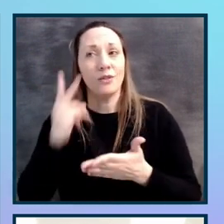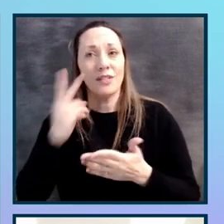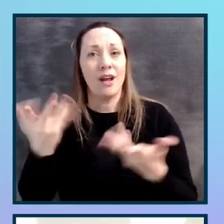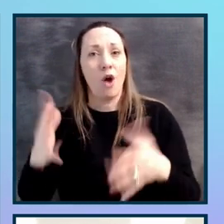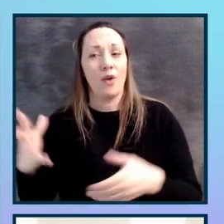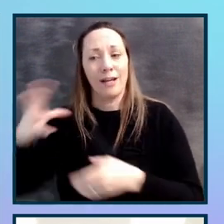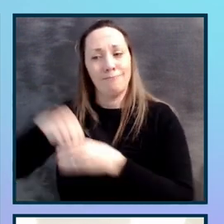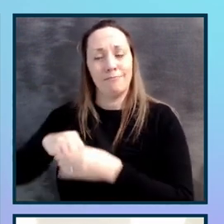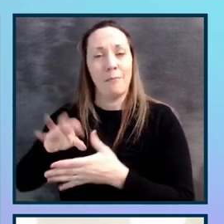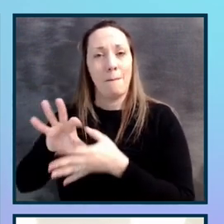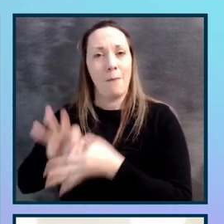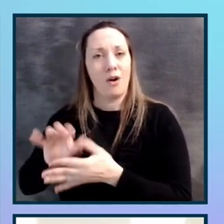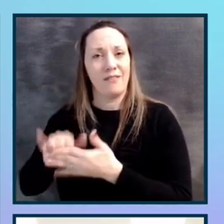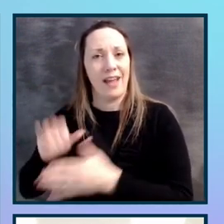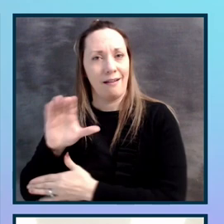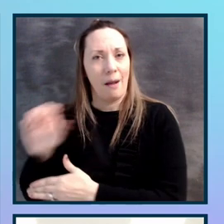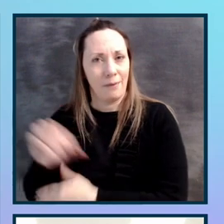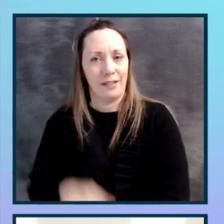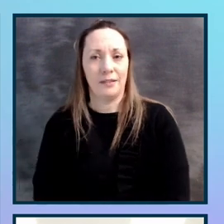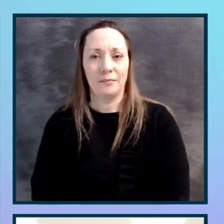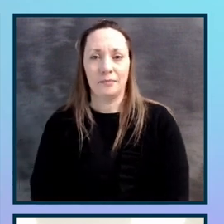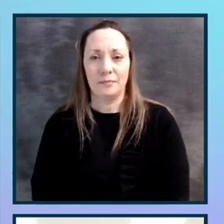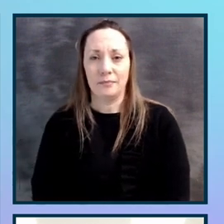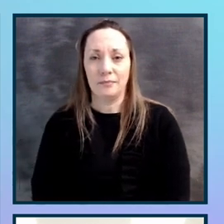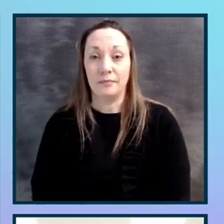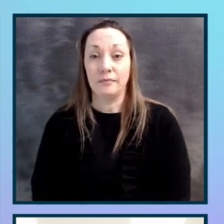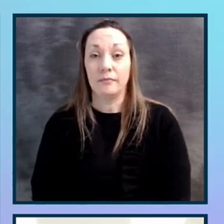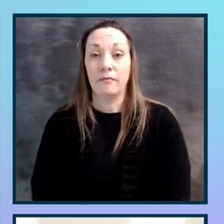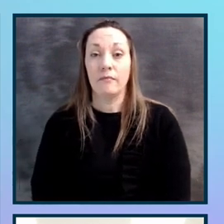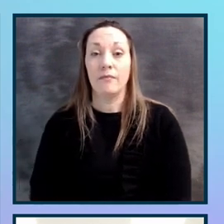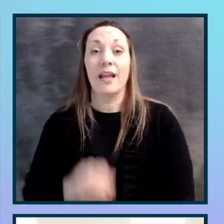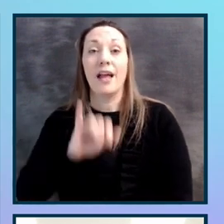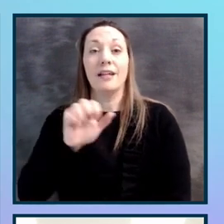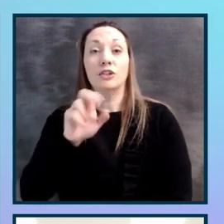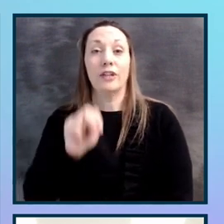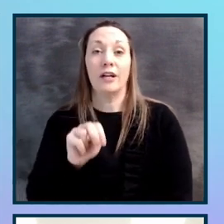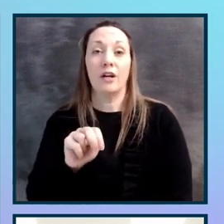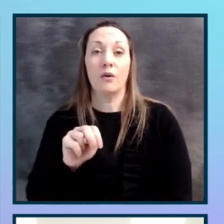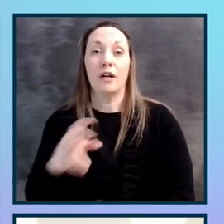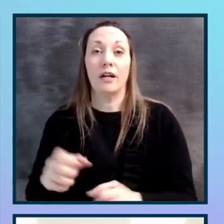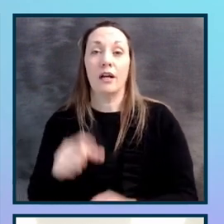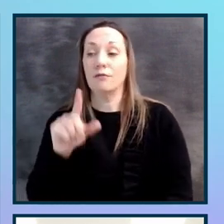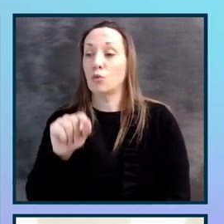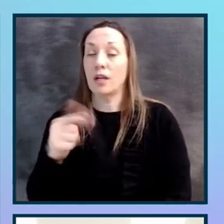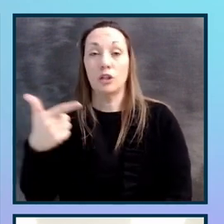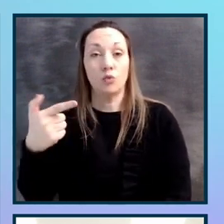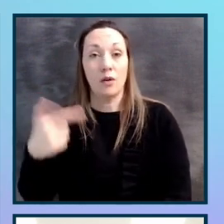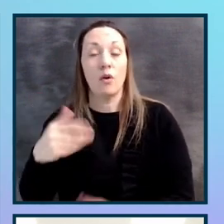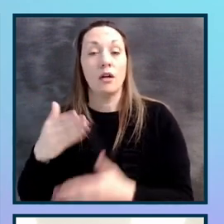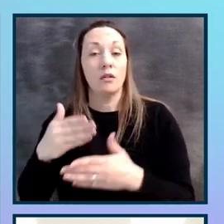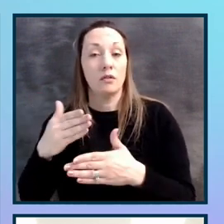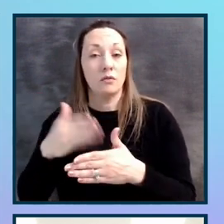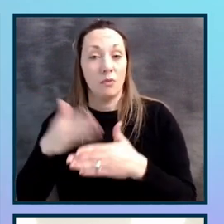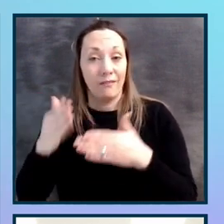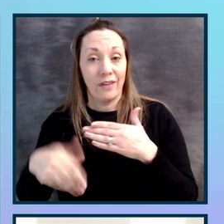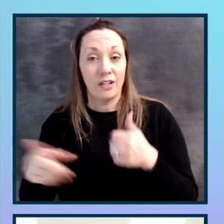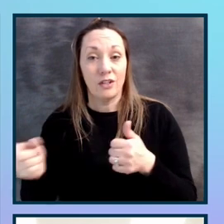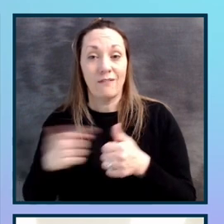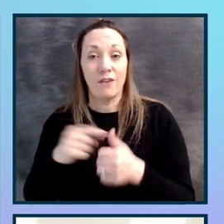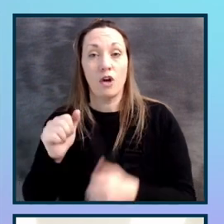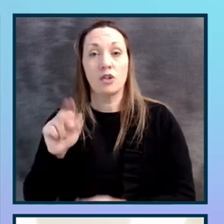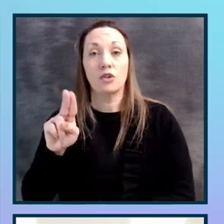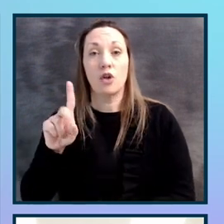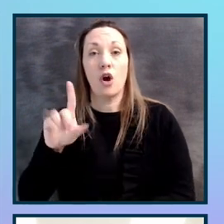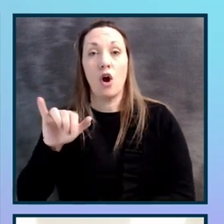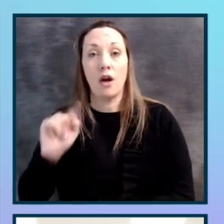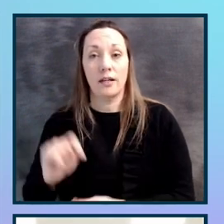So in January of 2021, we completed the first audit. And these results,